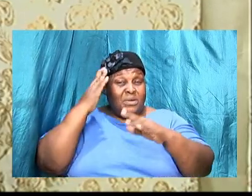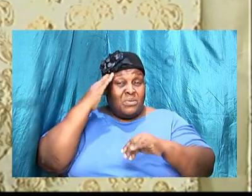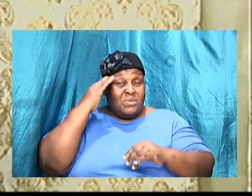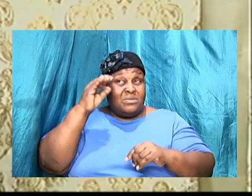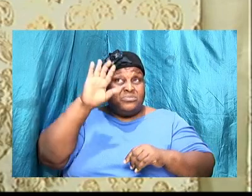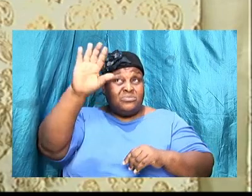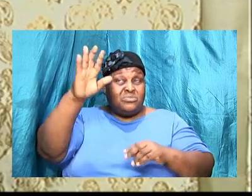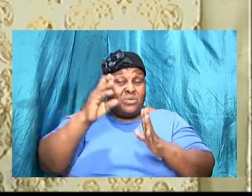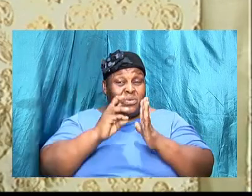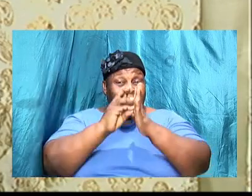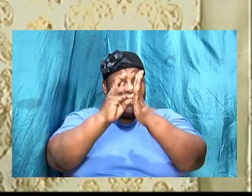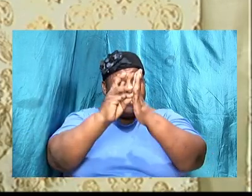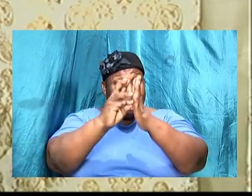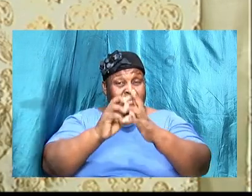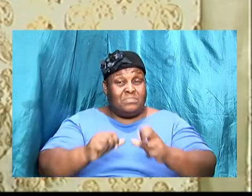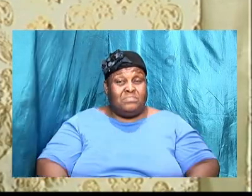will